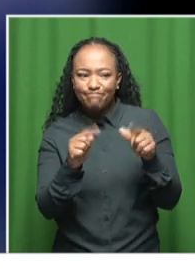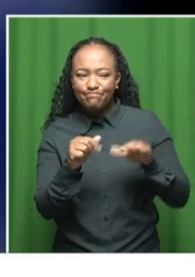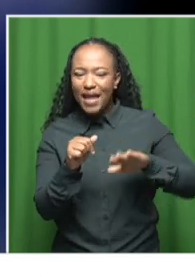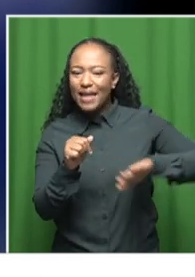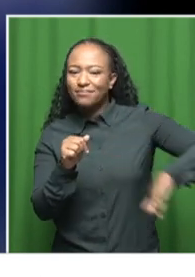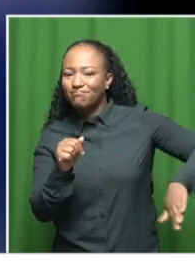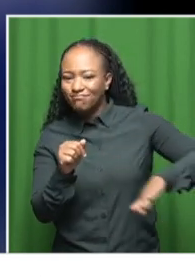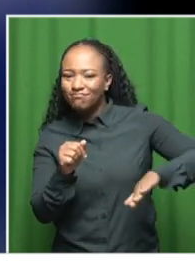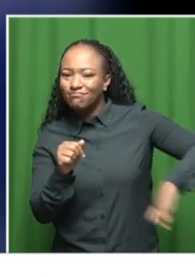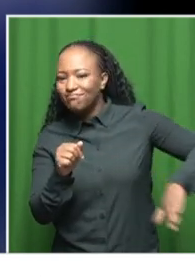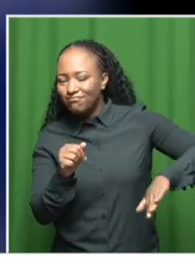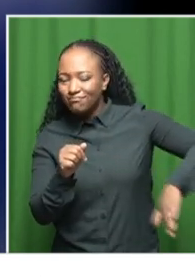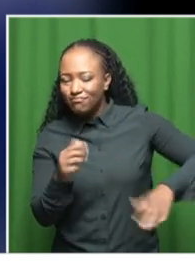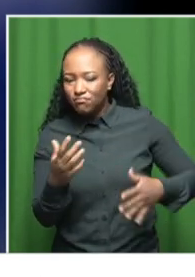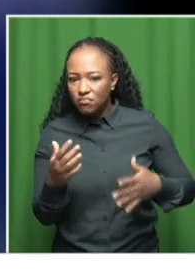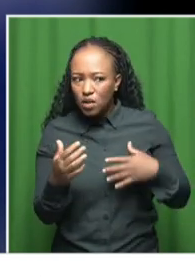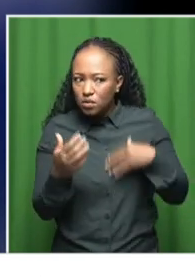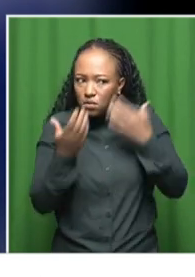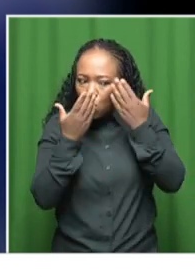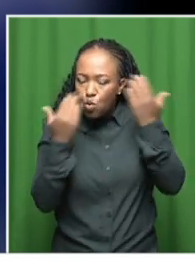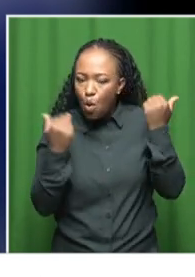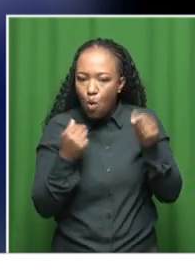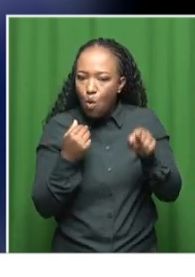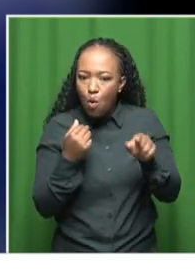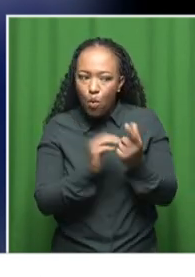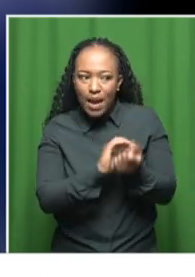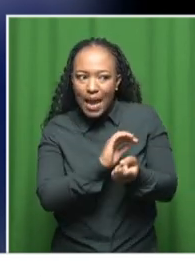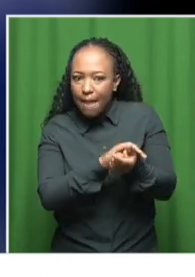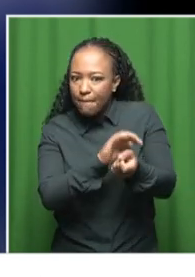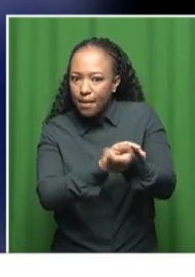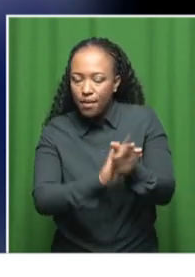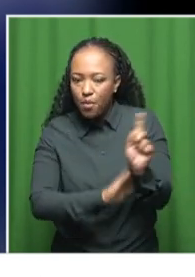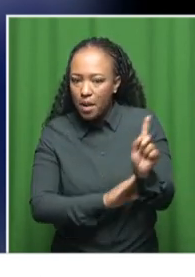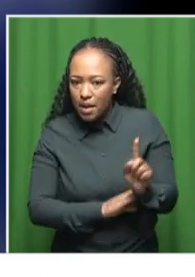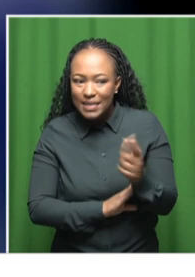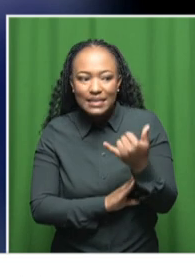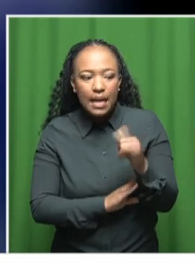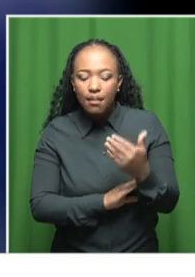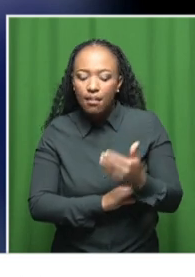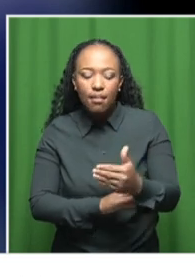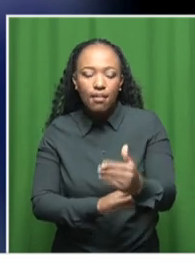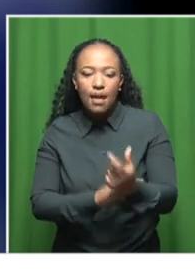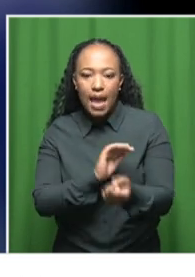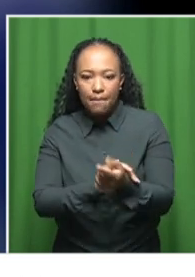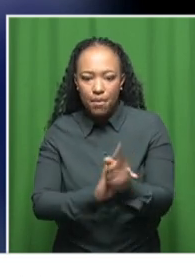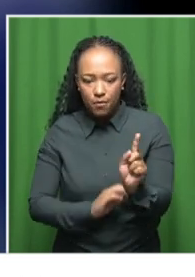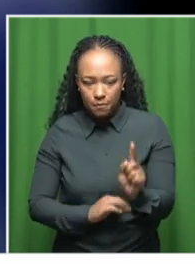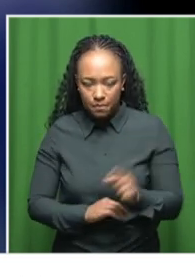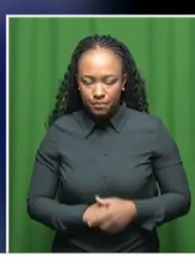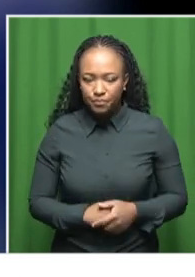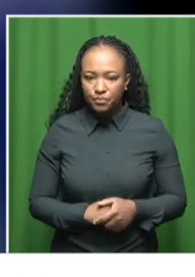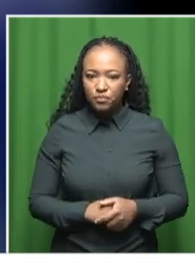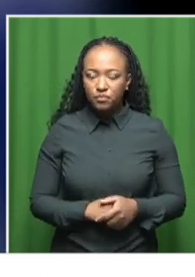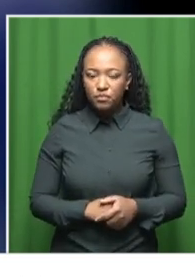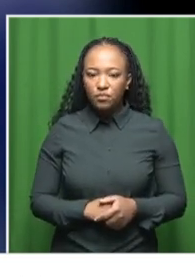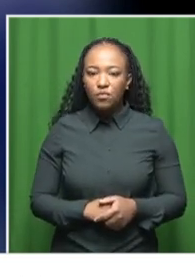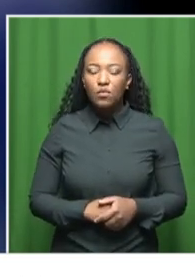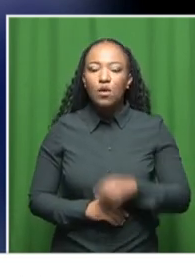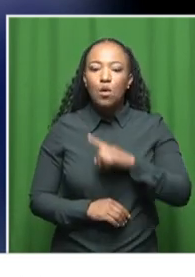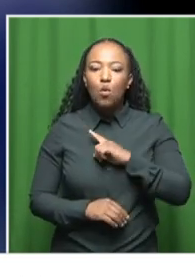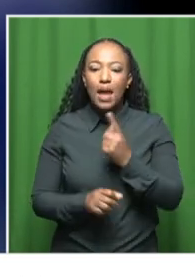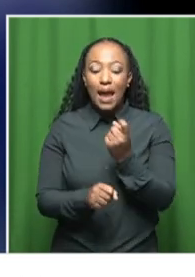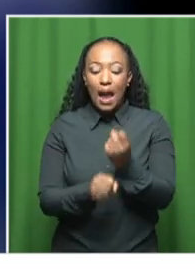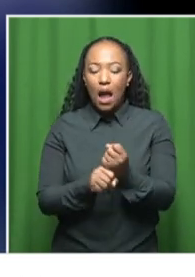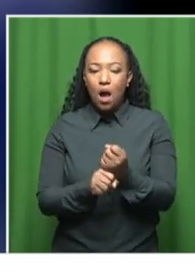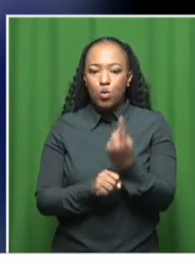on really knowing exactly what has happened and what is still going to be done. And it was amazing during the Gauteng